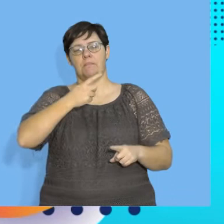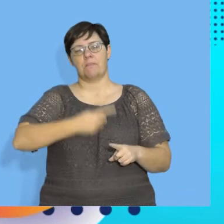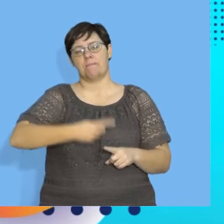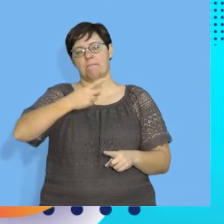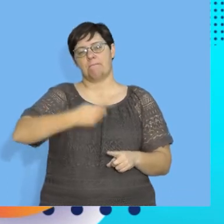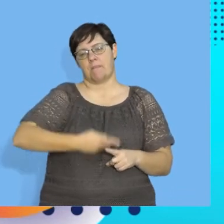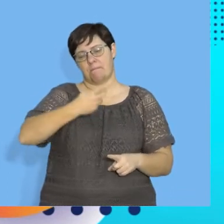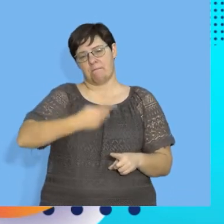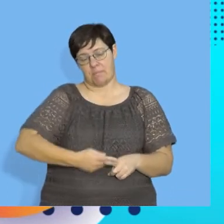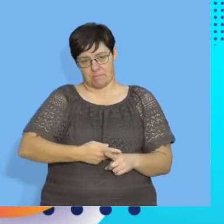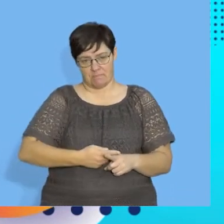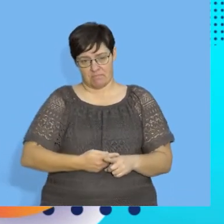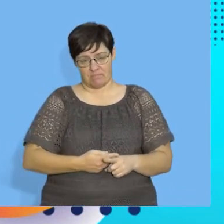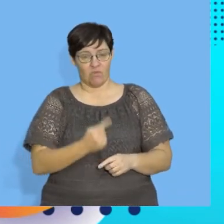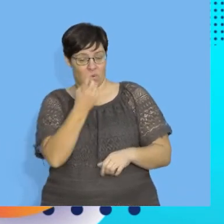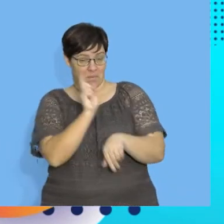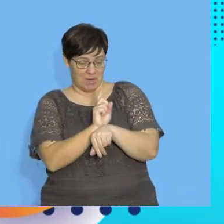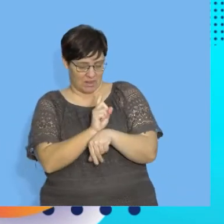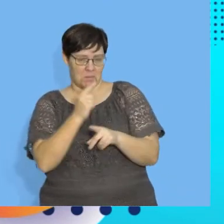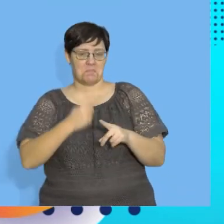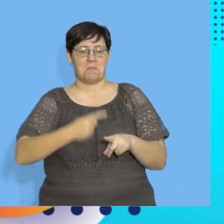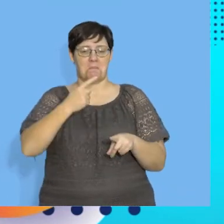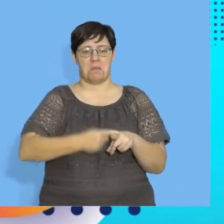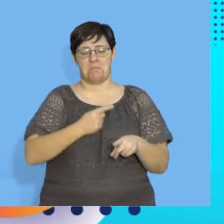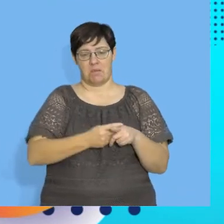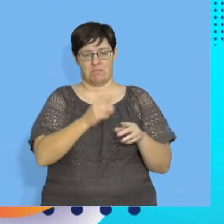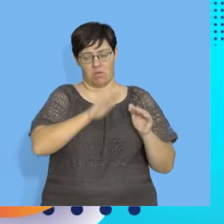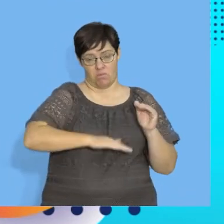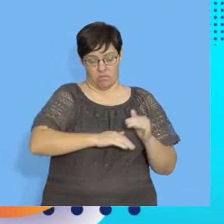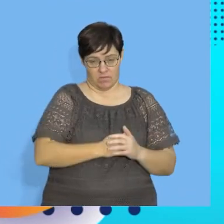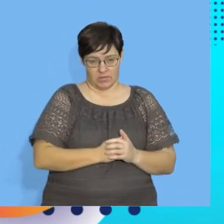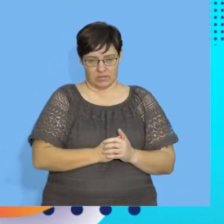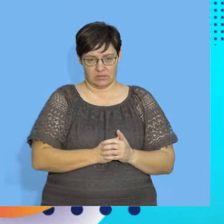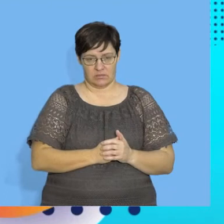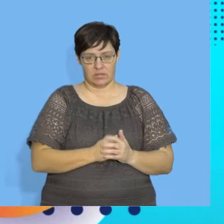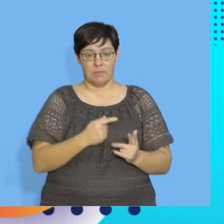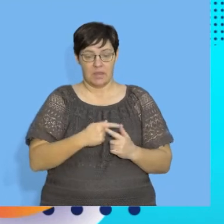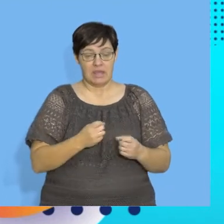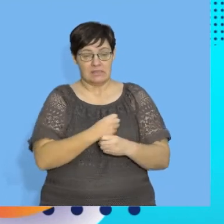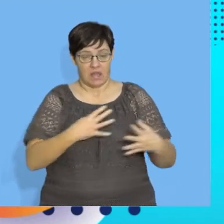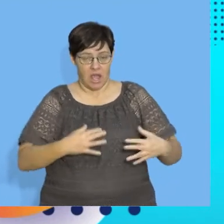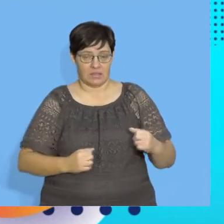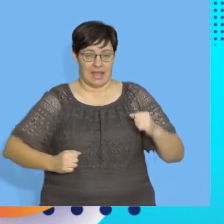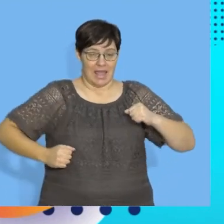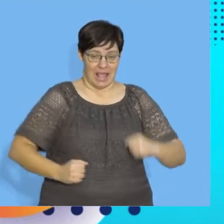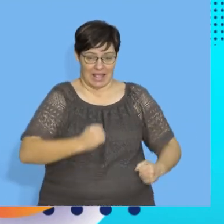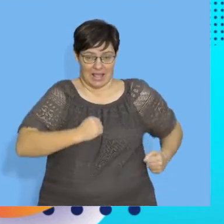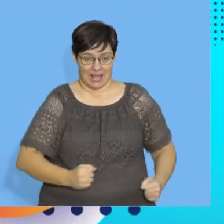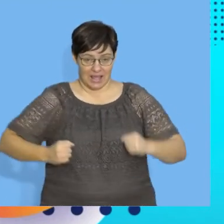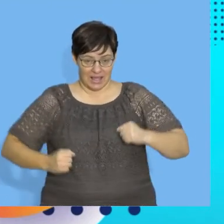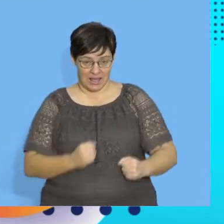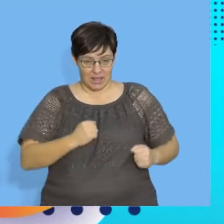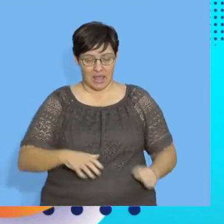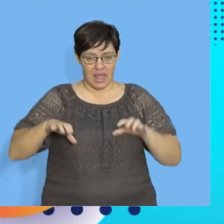into the body. So the heart rate becomes lower. So the moment they start engaging in exercise